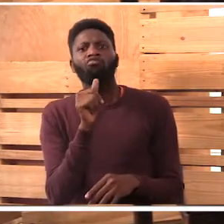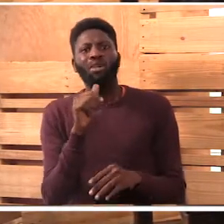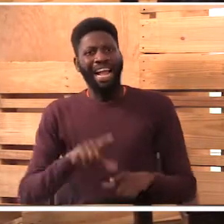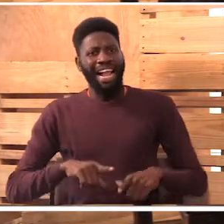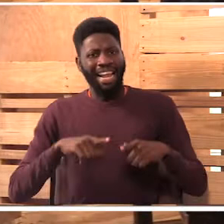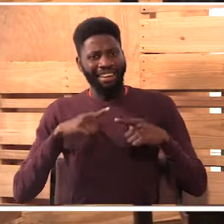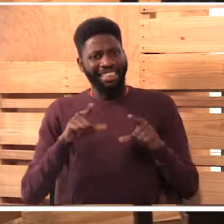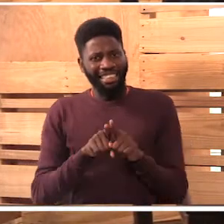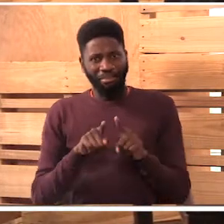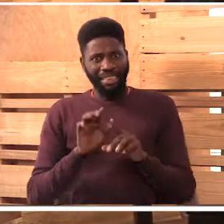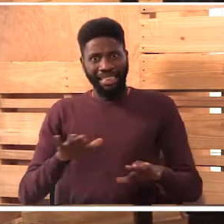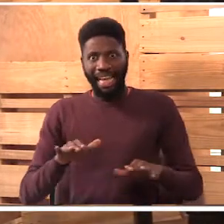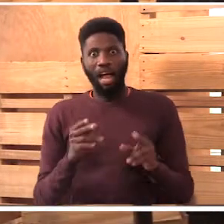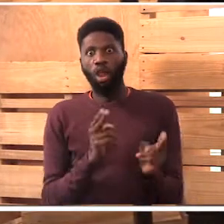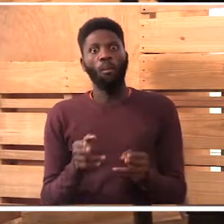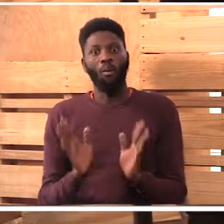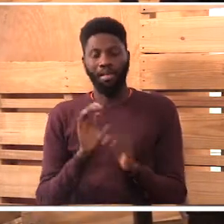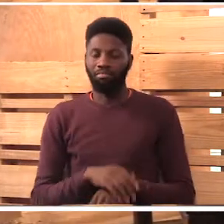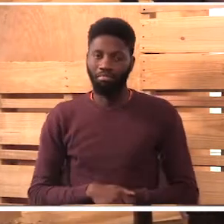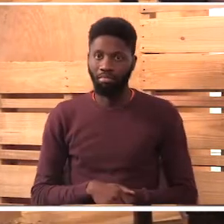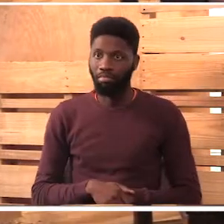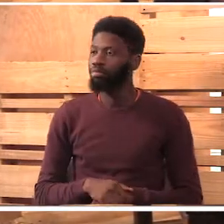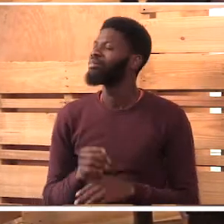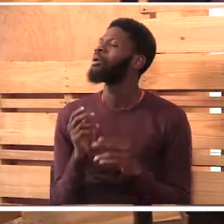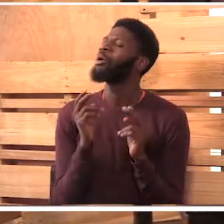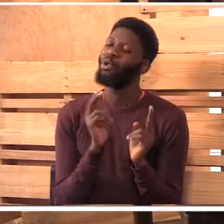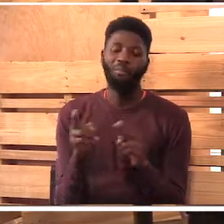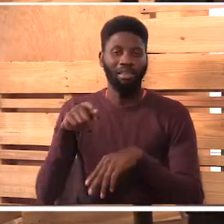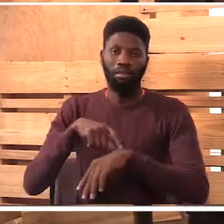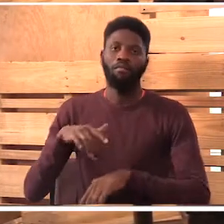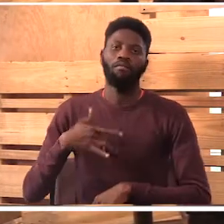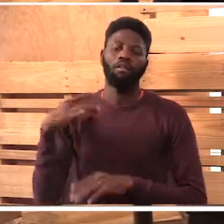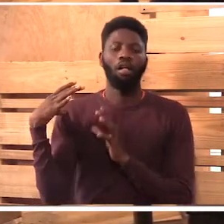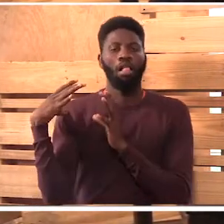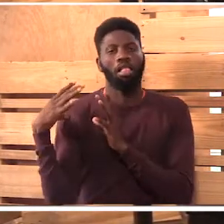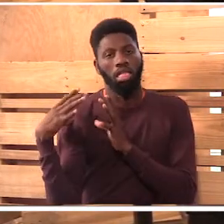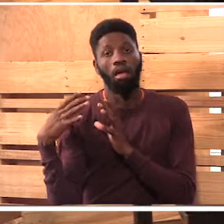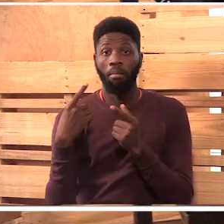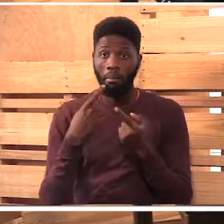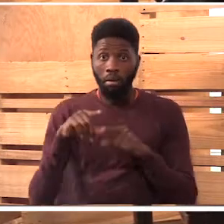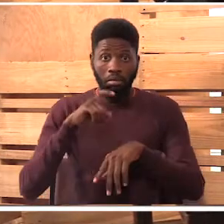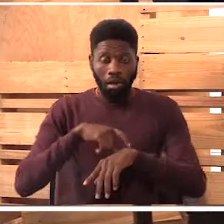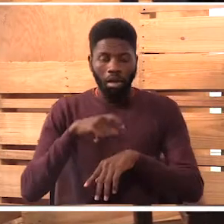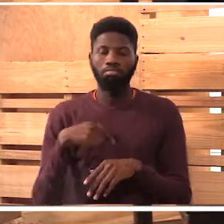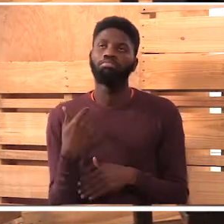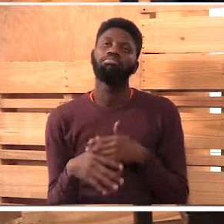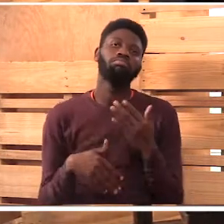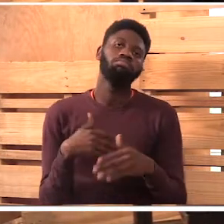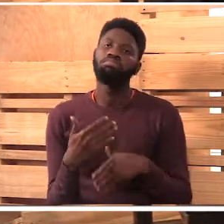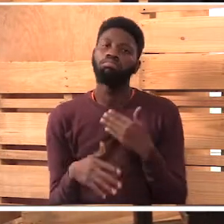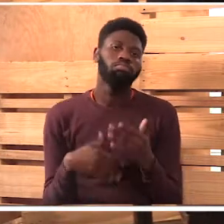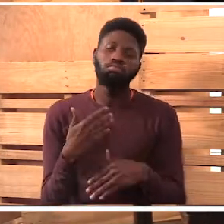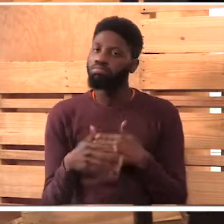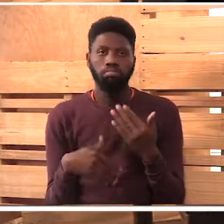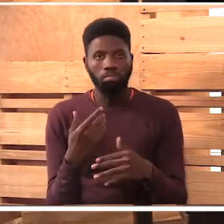you were? Okay. Normally, you might feel it's a burden. Mm-hmm. Mm But, when you go on and on, you just